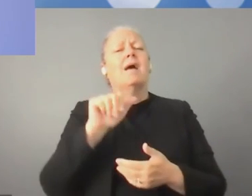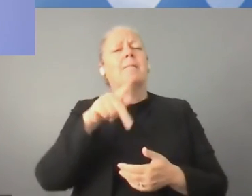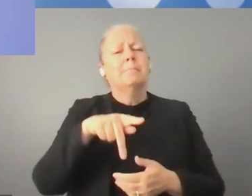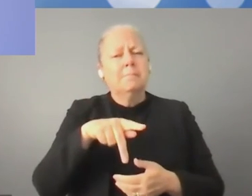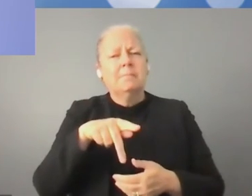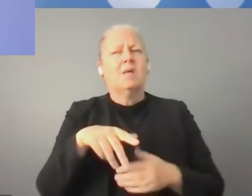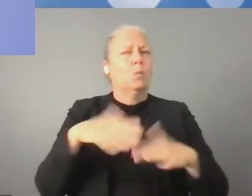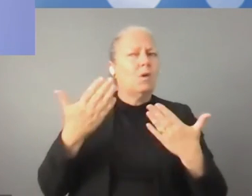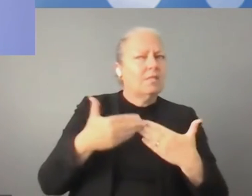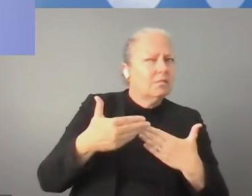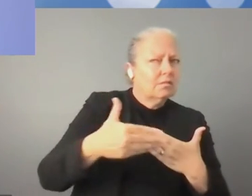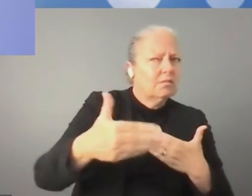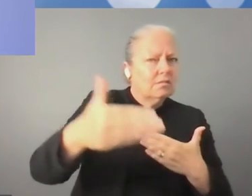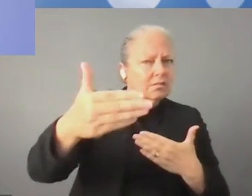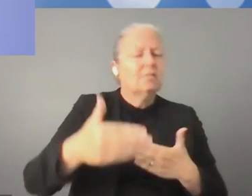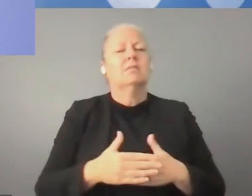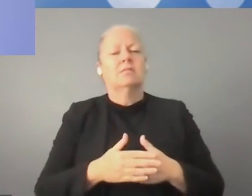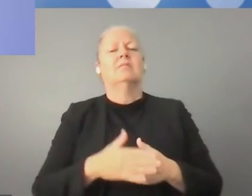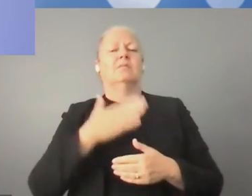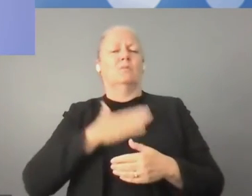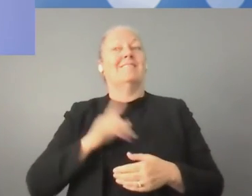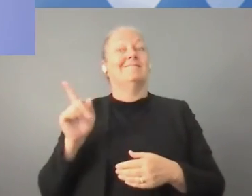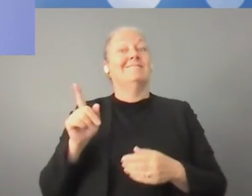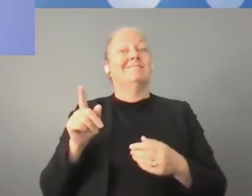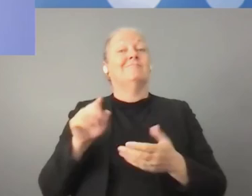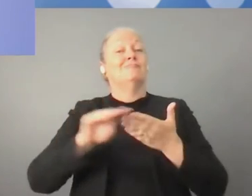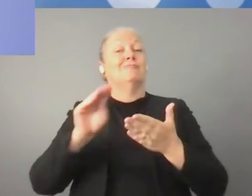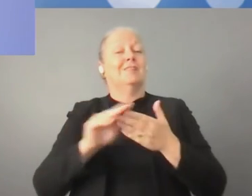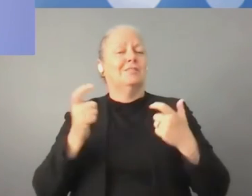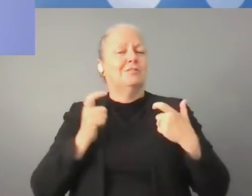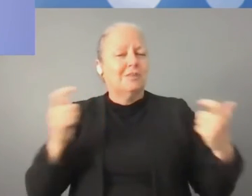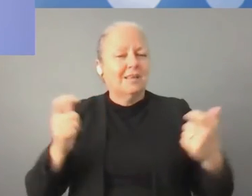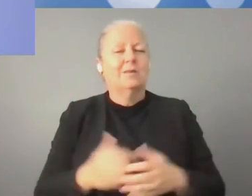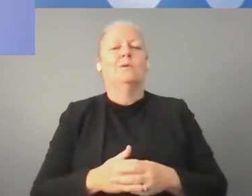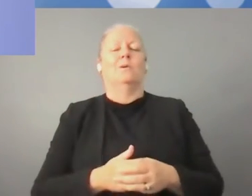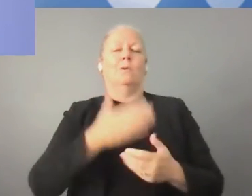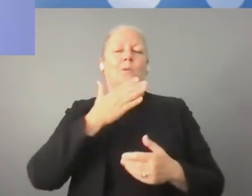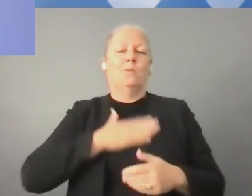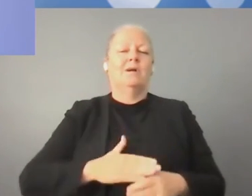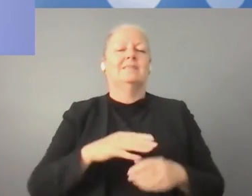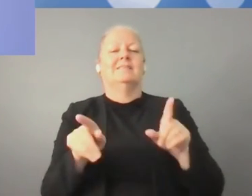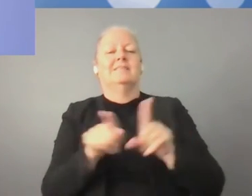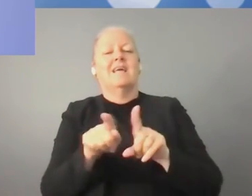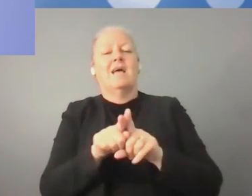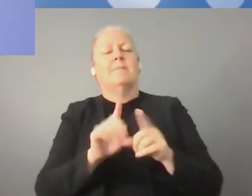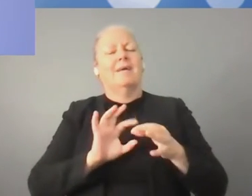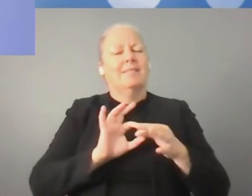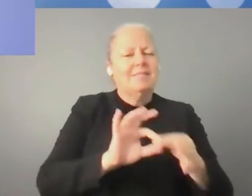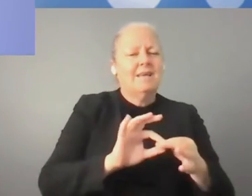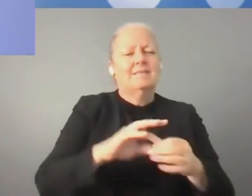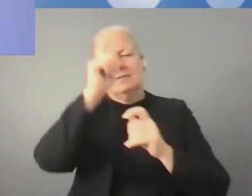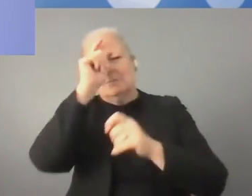respects, and protects. And we do that through a number of multi-stakeholders' venues. We call them